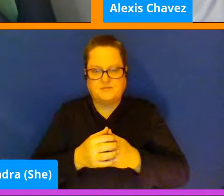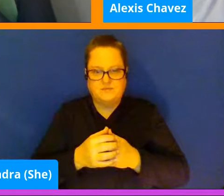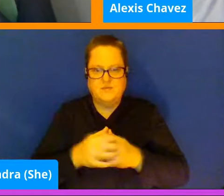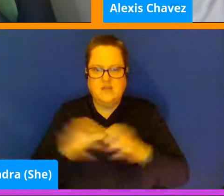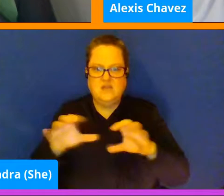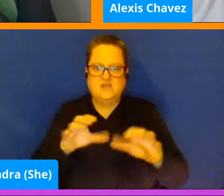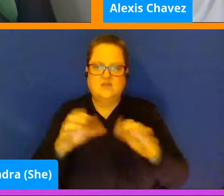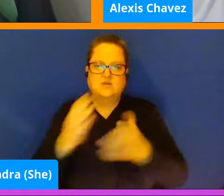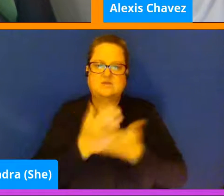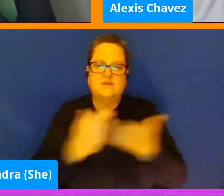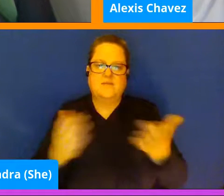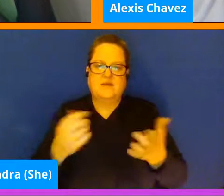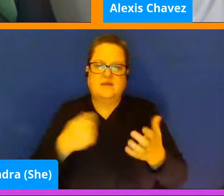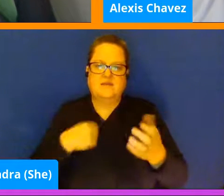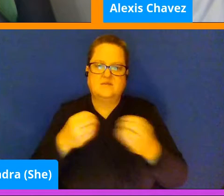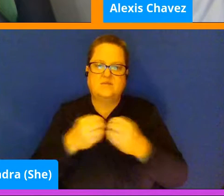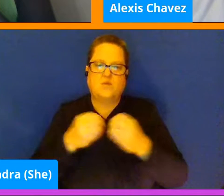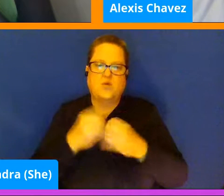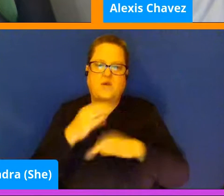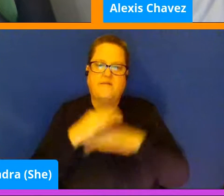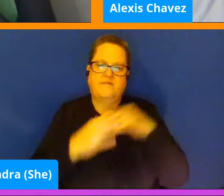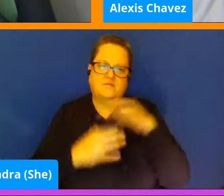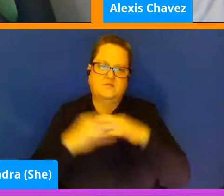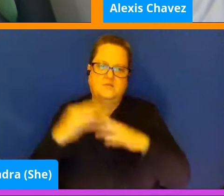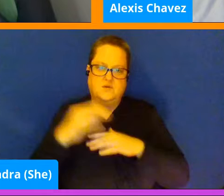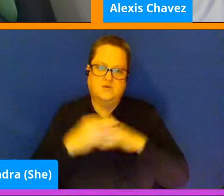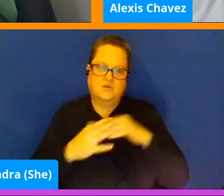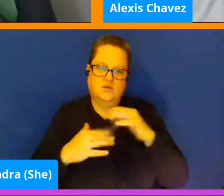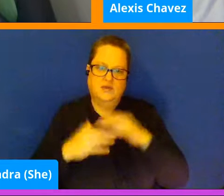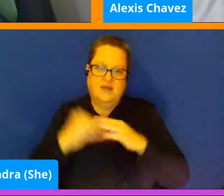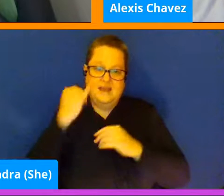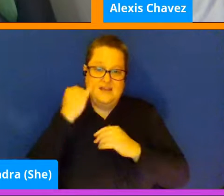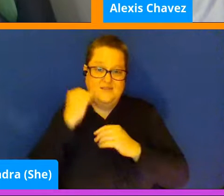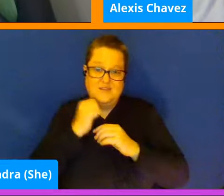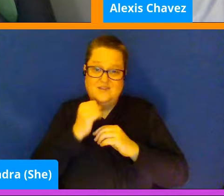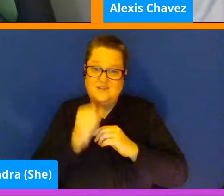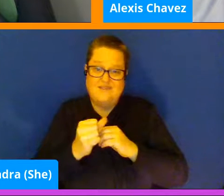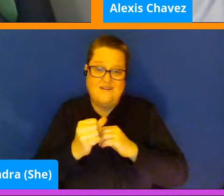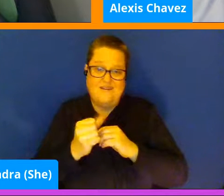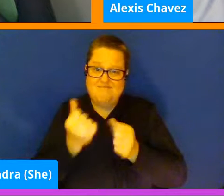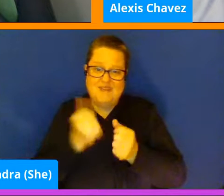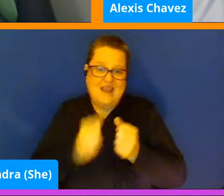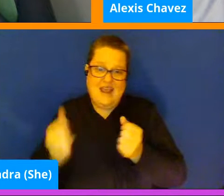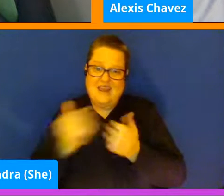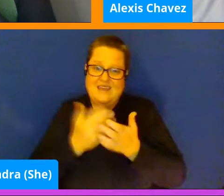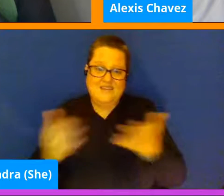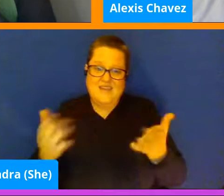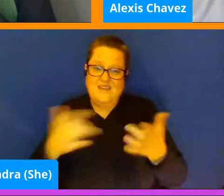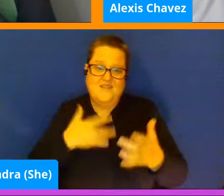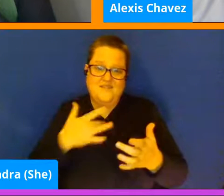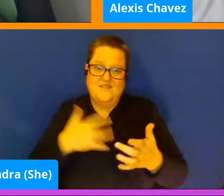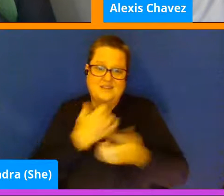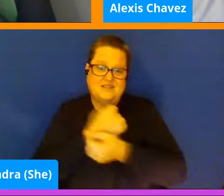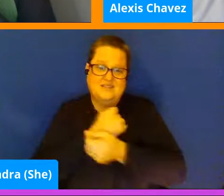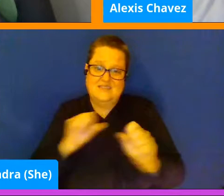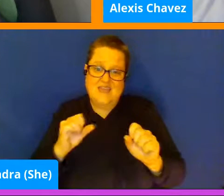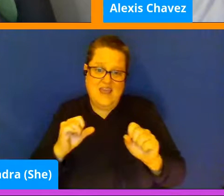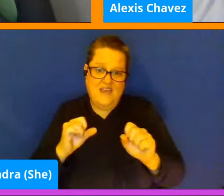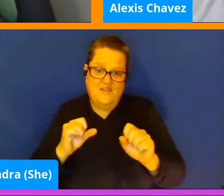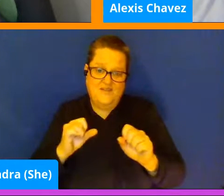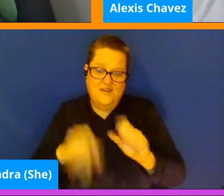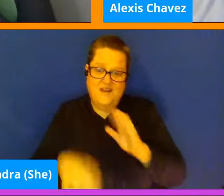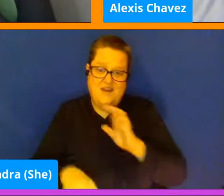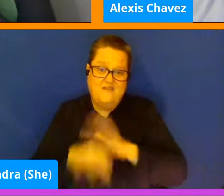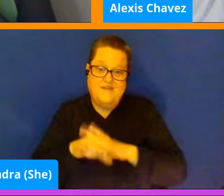comfortable with. And if there's if there's nothing that feels safe for you in the world, see if there's someone